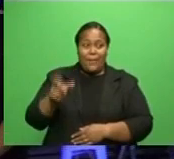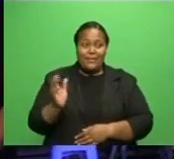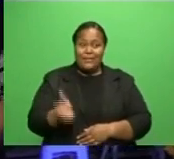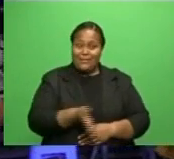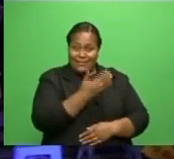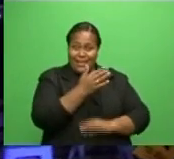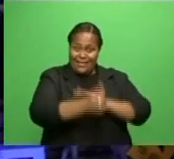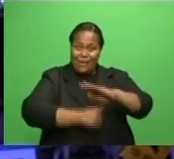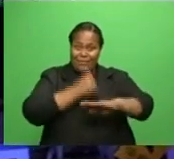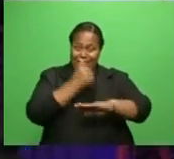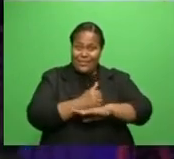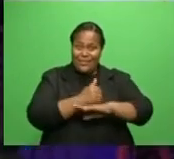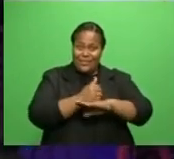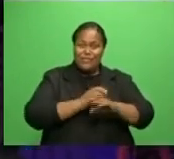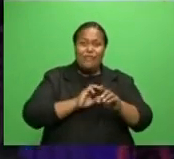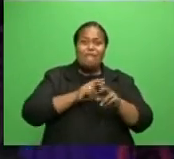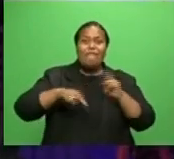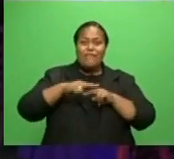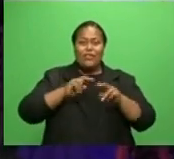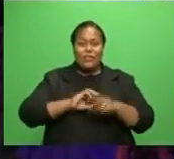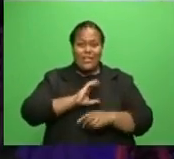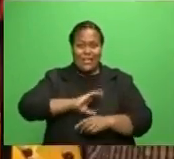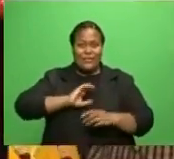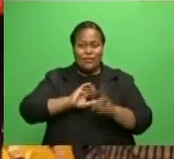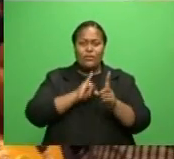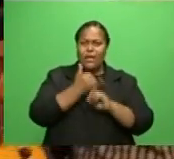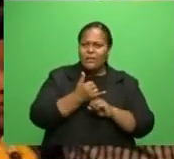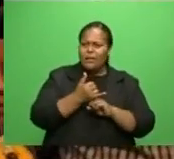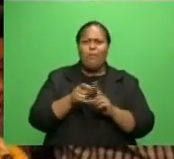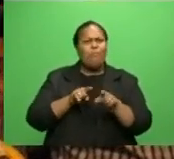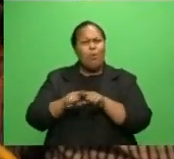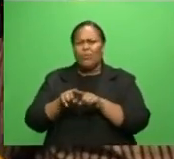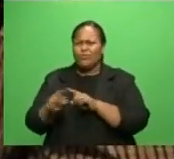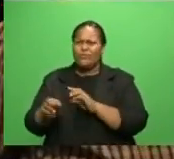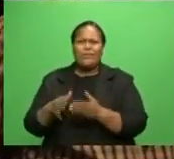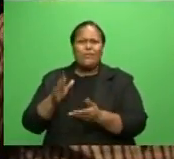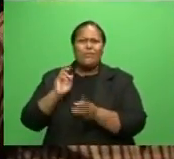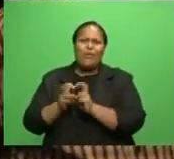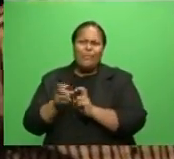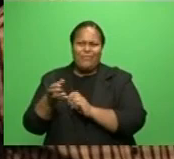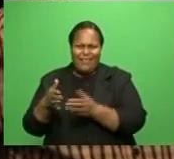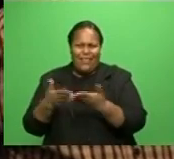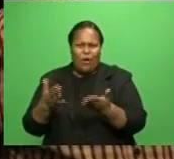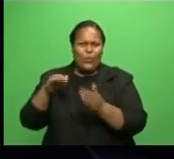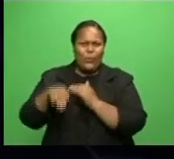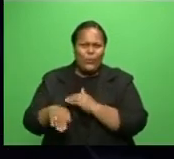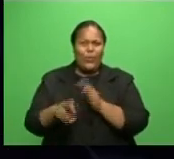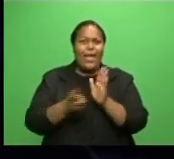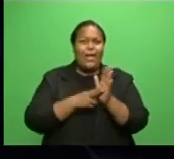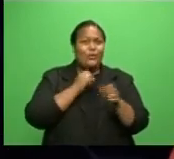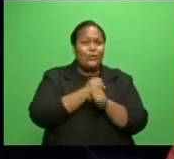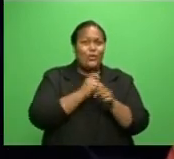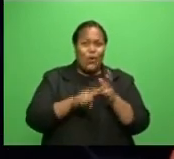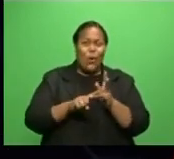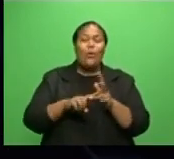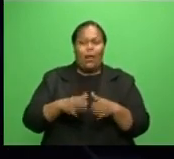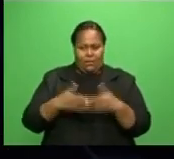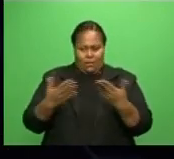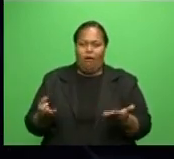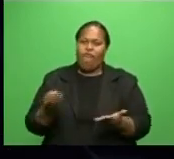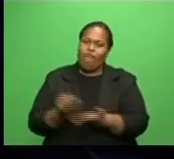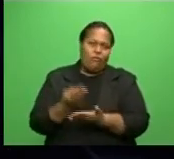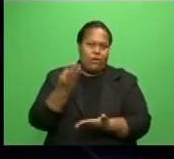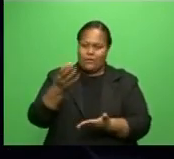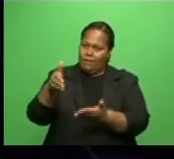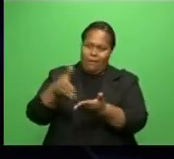funding is difficult for many charitable organizations, so help like this means a lot for them. It's a tough journey and we all know